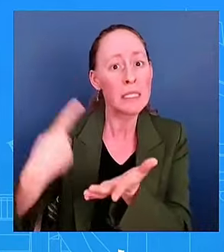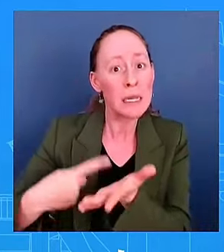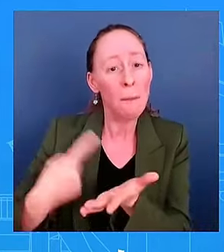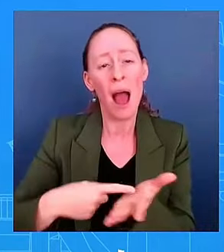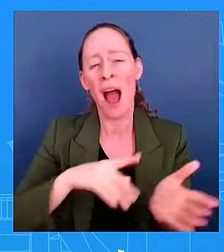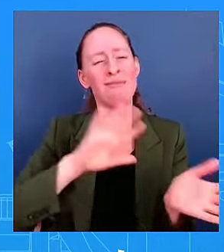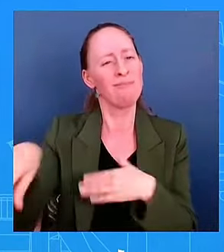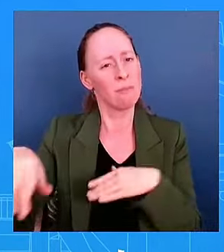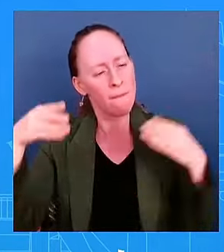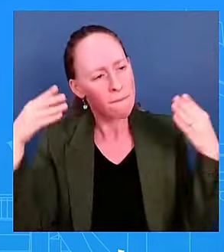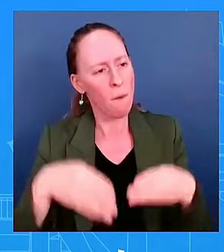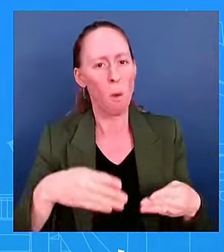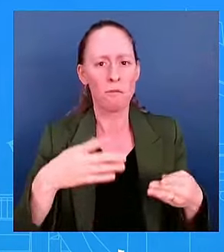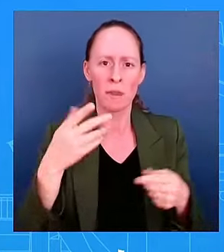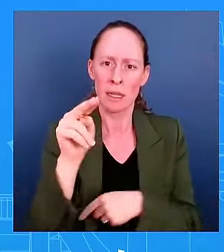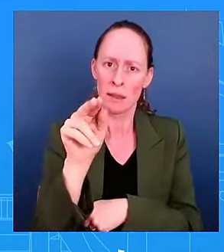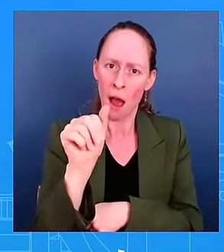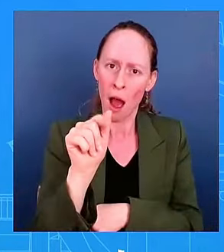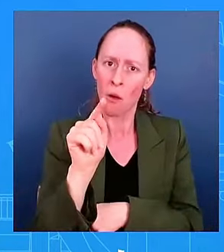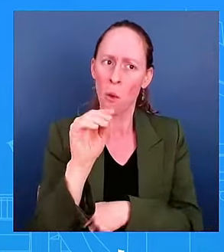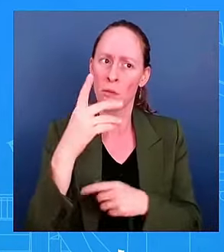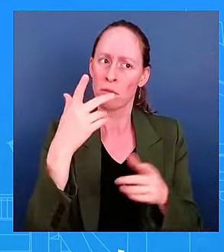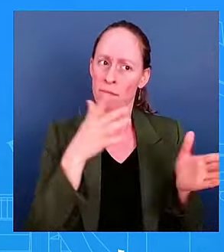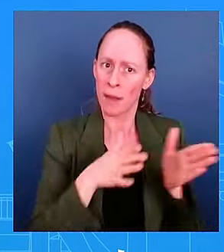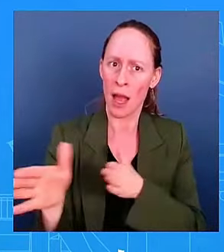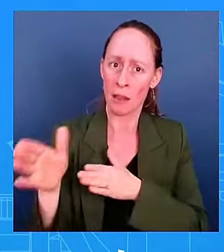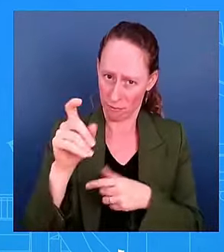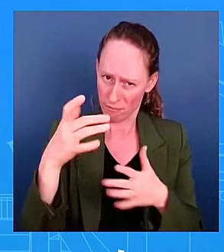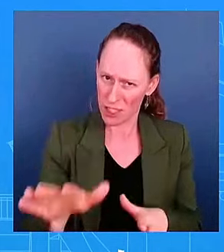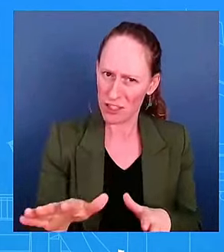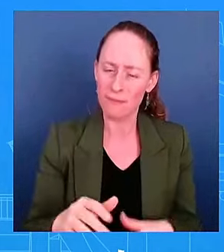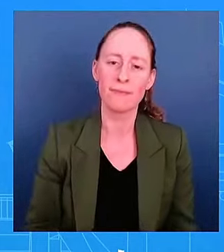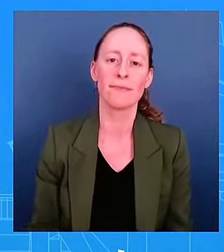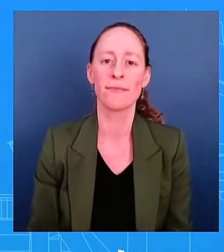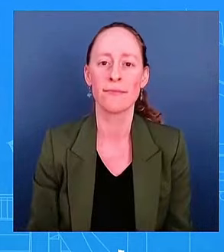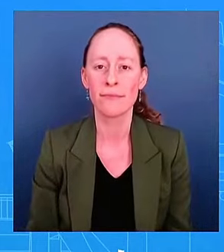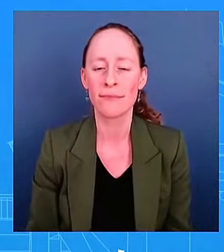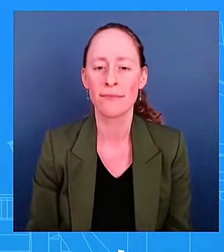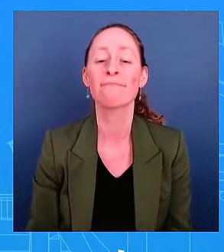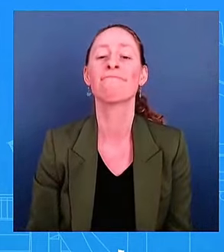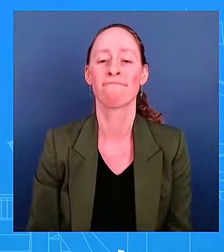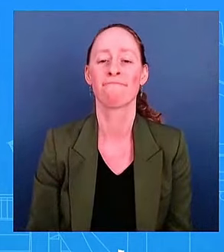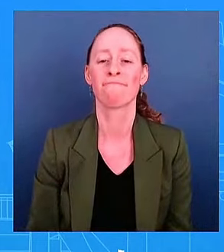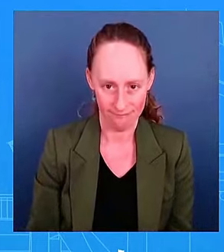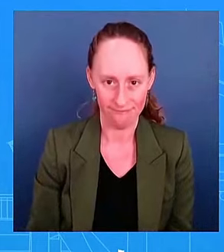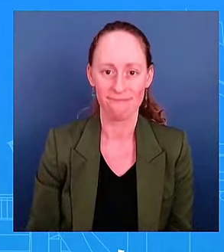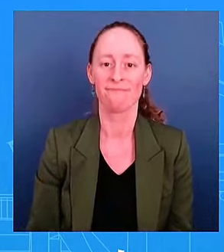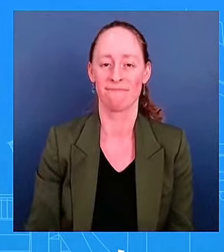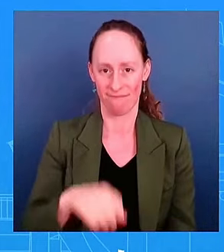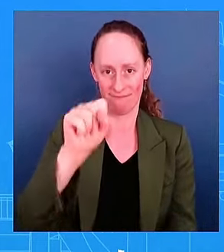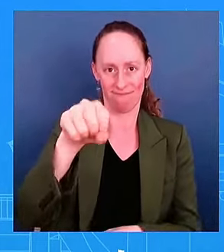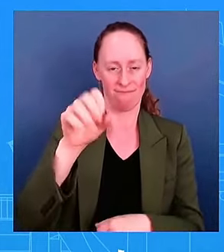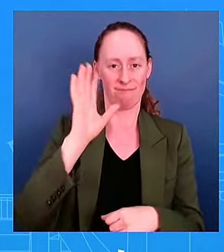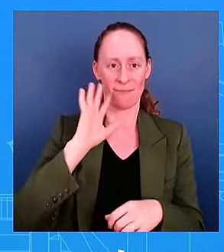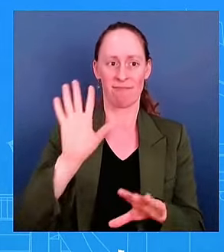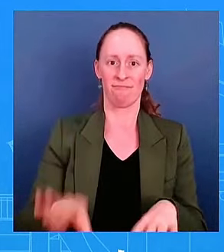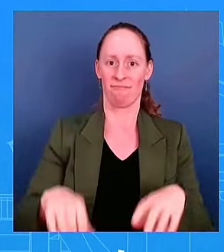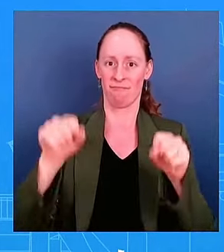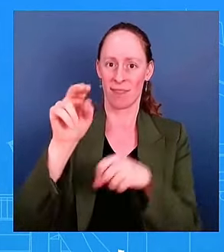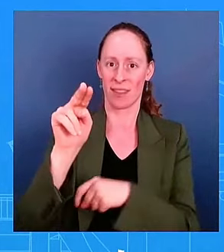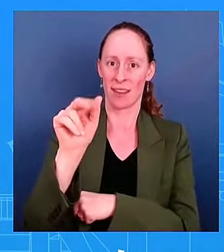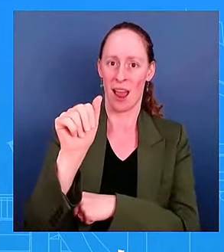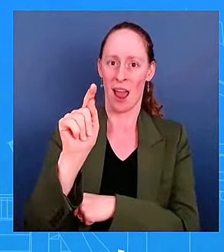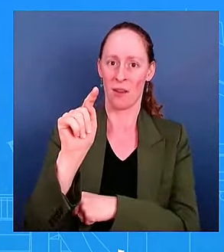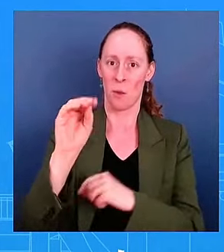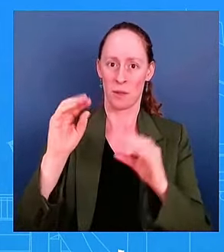president's going to host the NATO summit here in Washington, D.C. It is also the 75th year anniversary of NATO. And